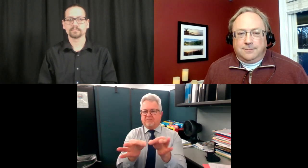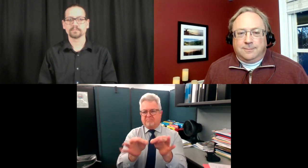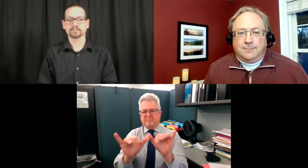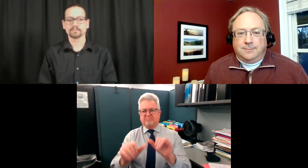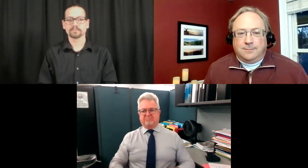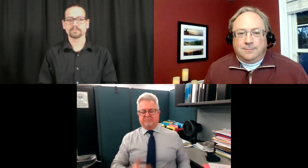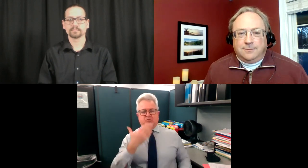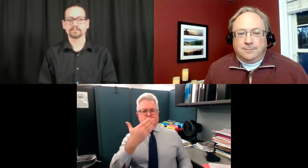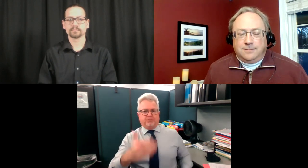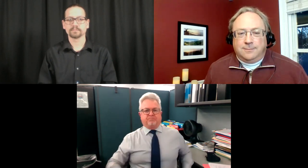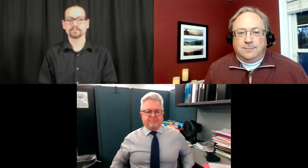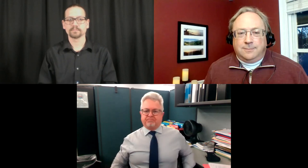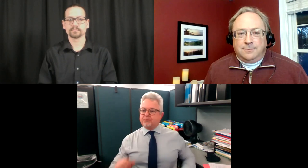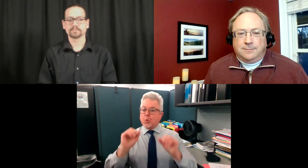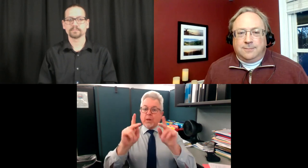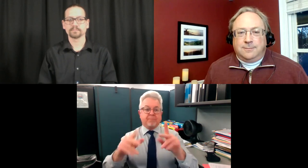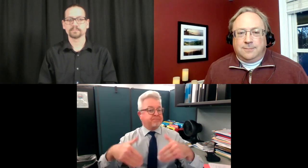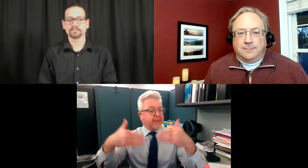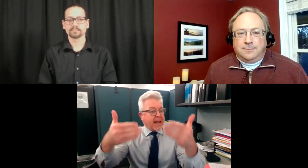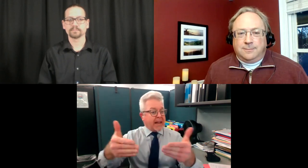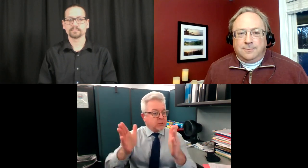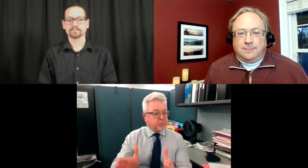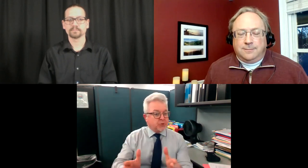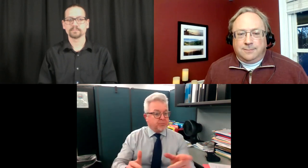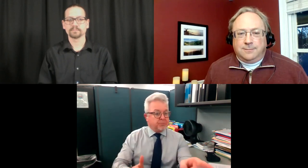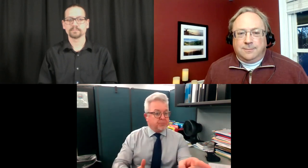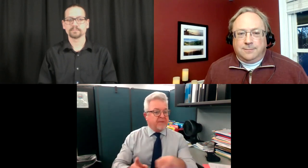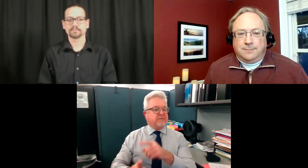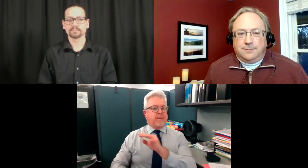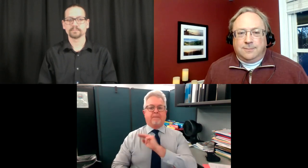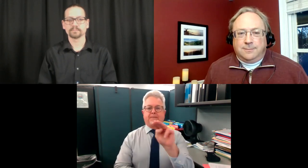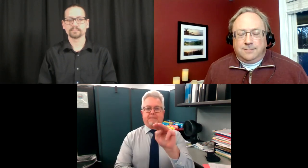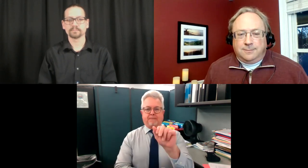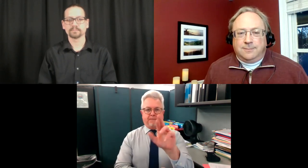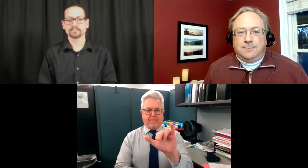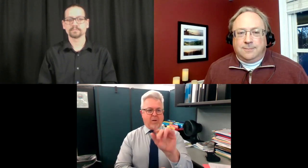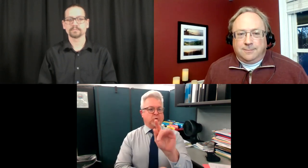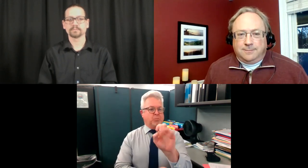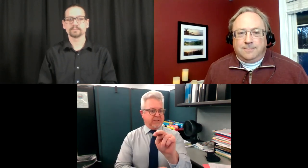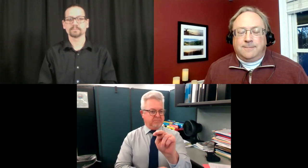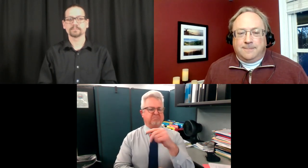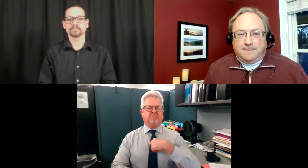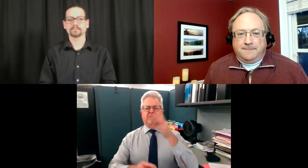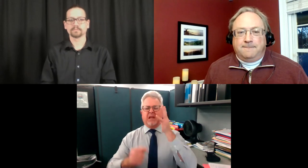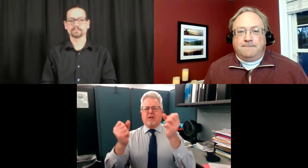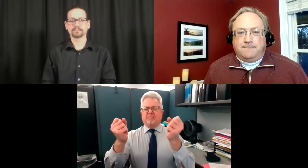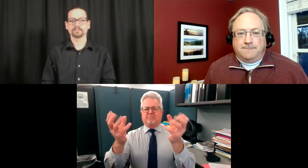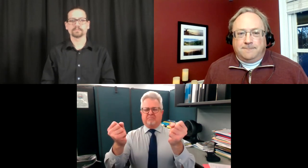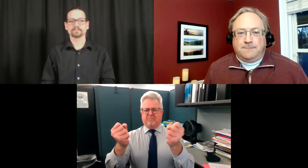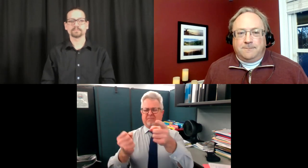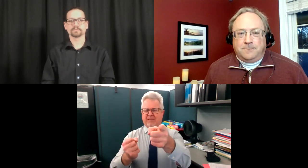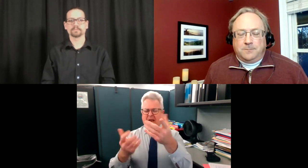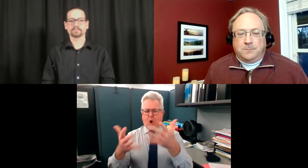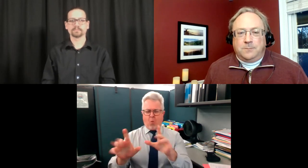So this is what Dr. McDonald is trying to explain. So if you don't get the shot, you may be at a higher risk. Okay. Our next